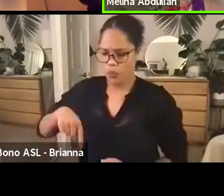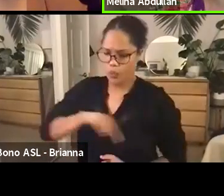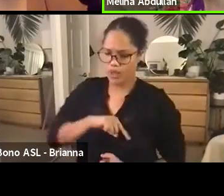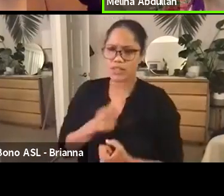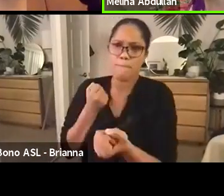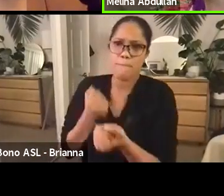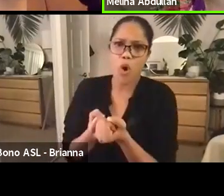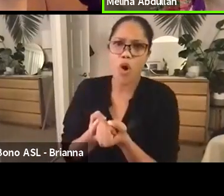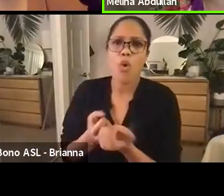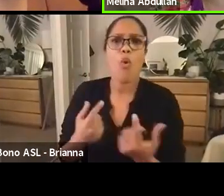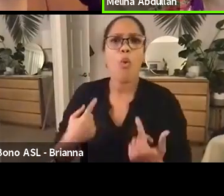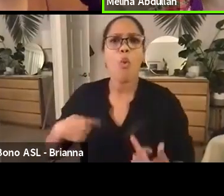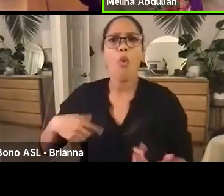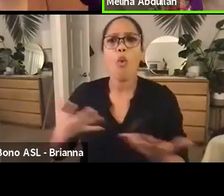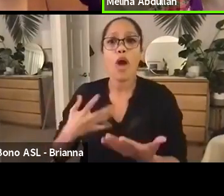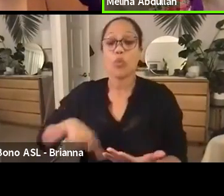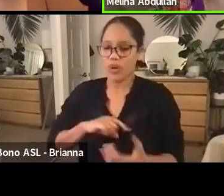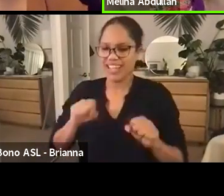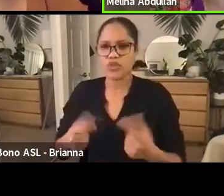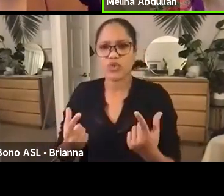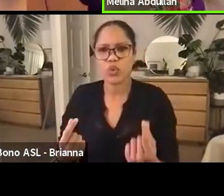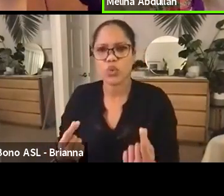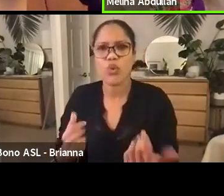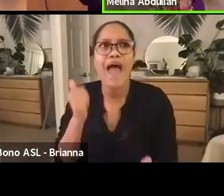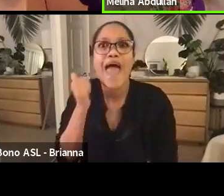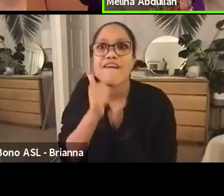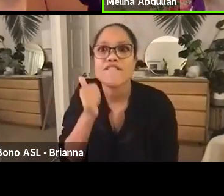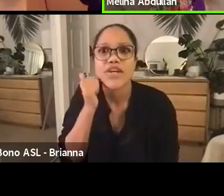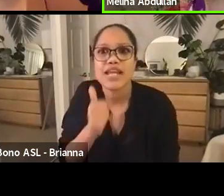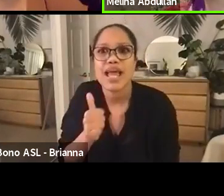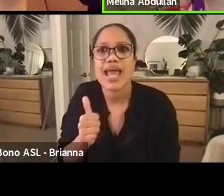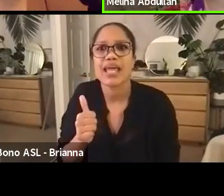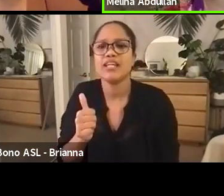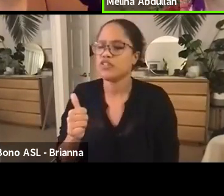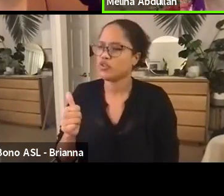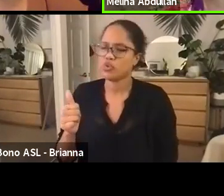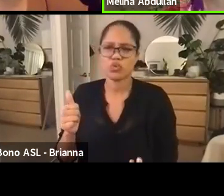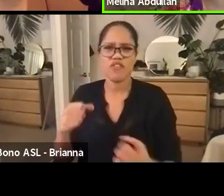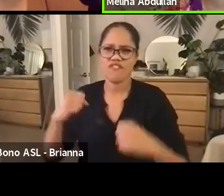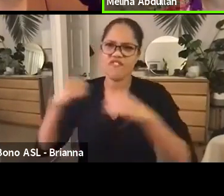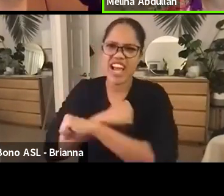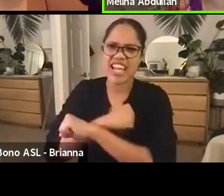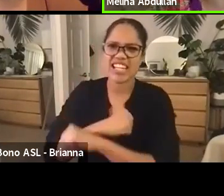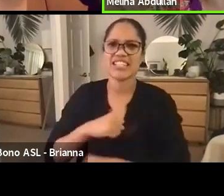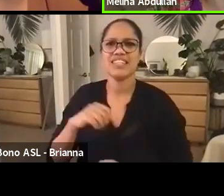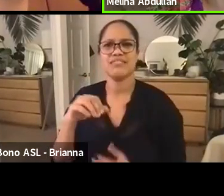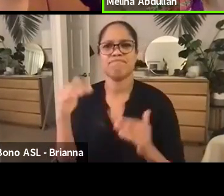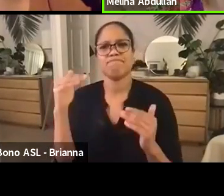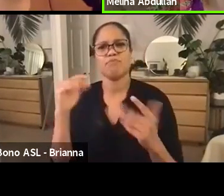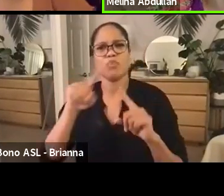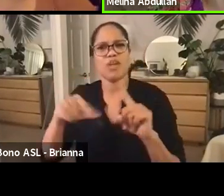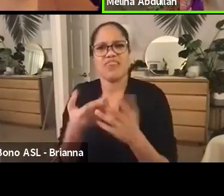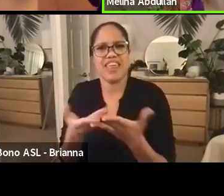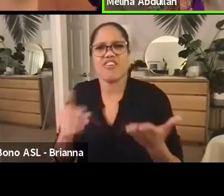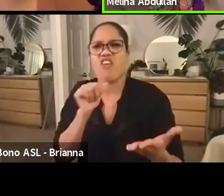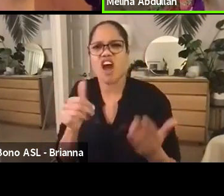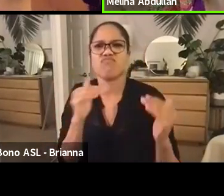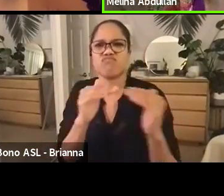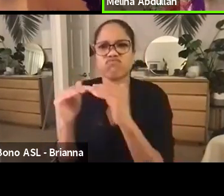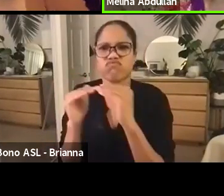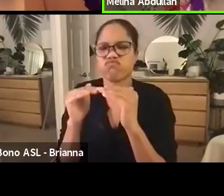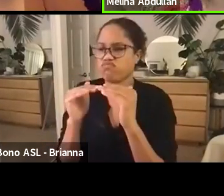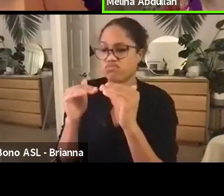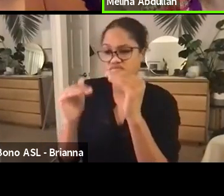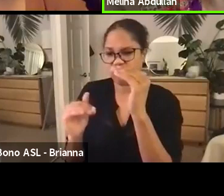how do we do something every single day to usher in justice? So I'm going to give you a couple of calls to action before we get